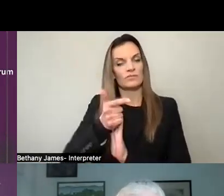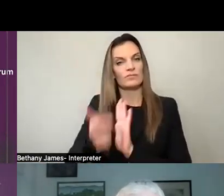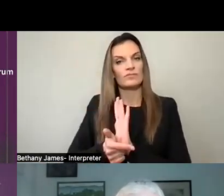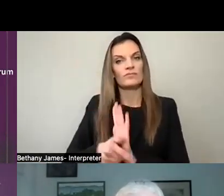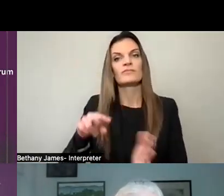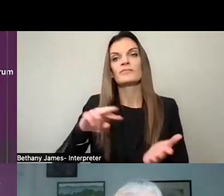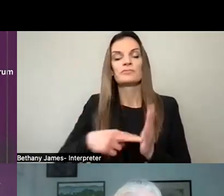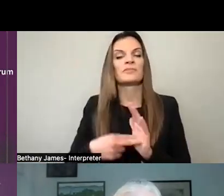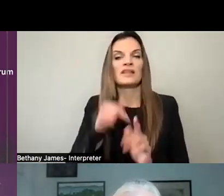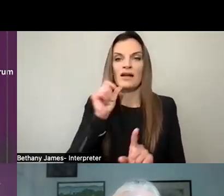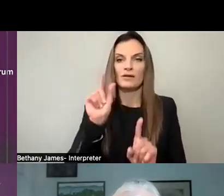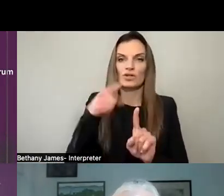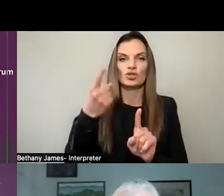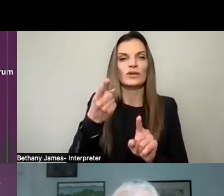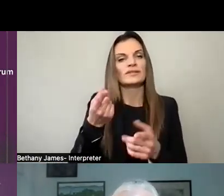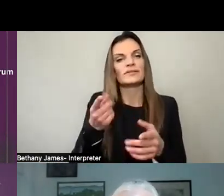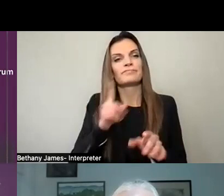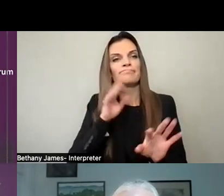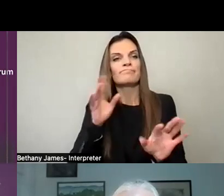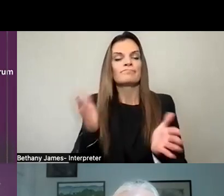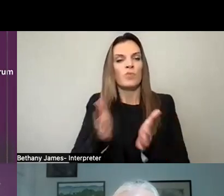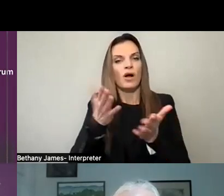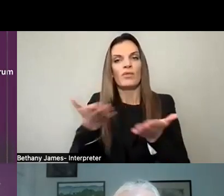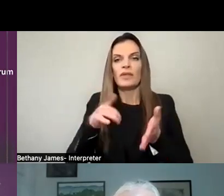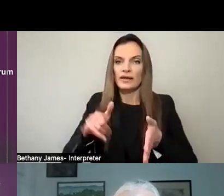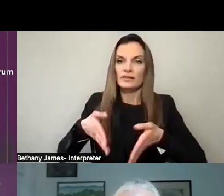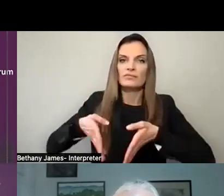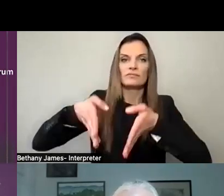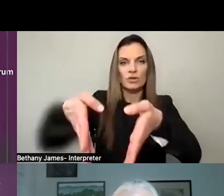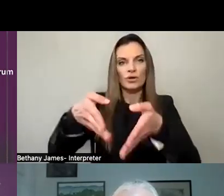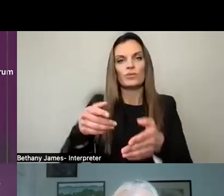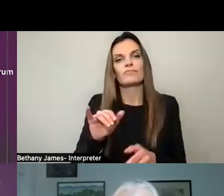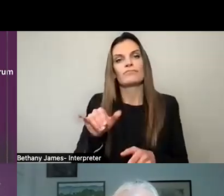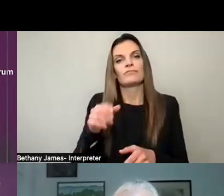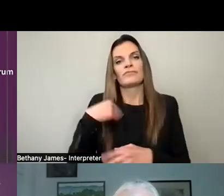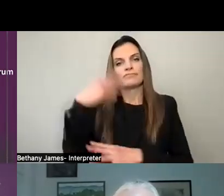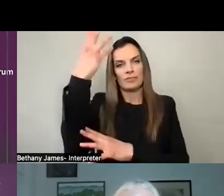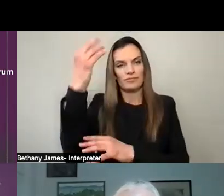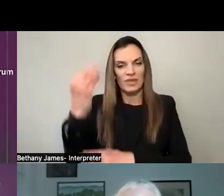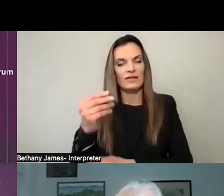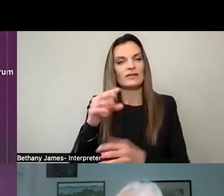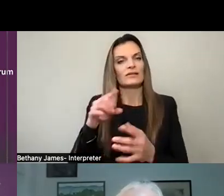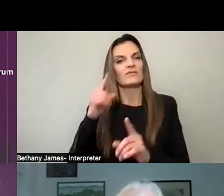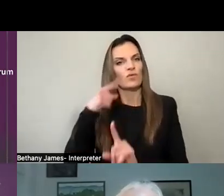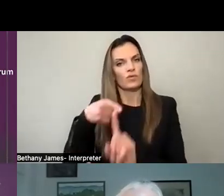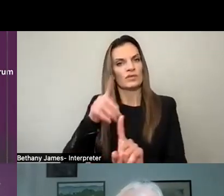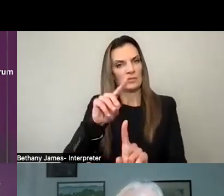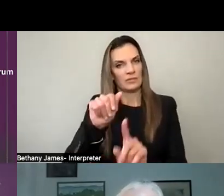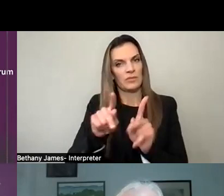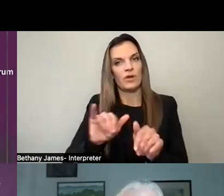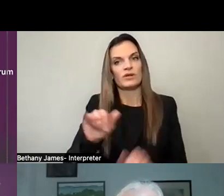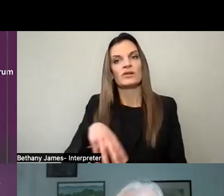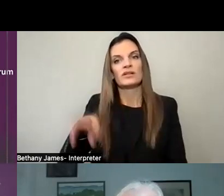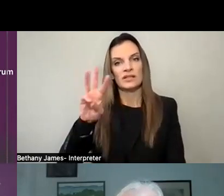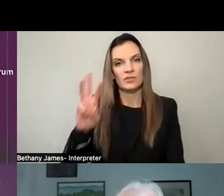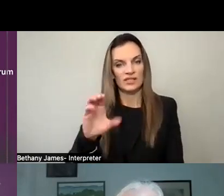the basics of curb walks and available walk signals and things like that, but also including WCAG